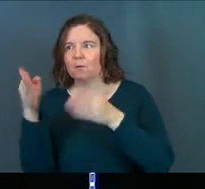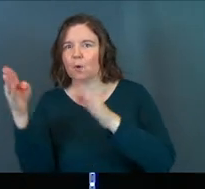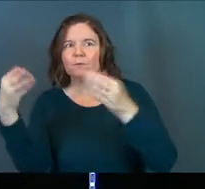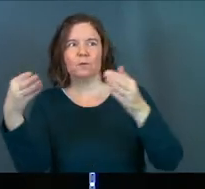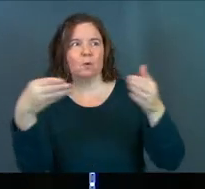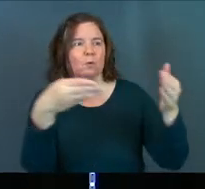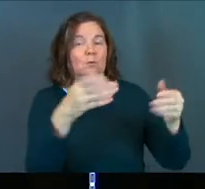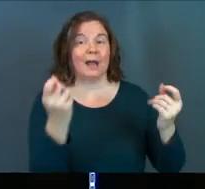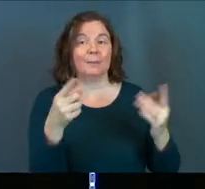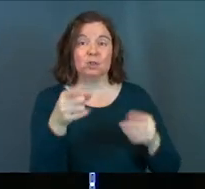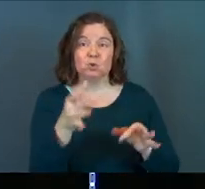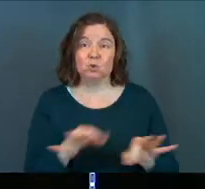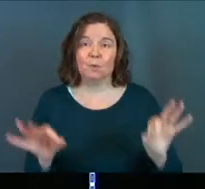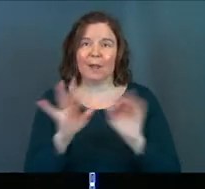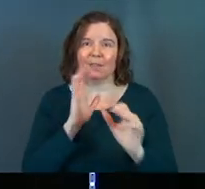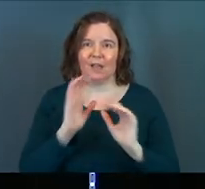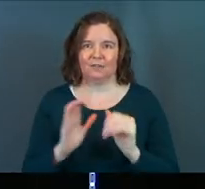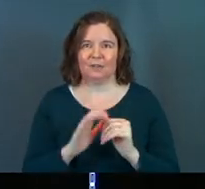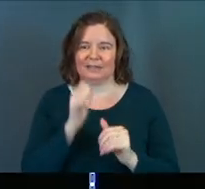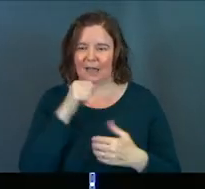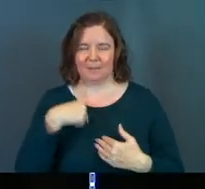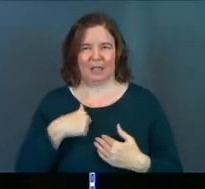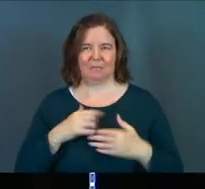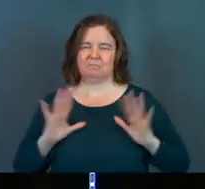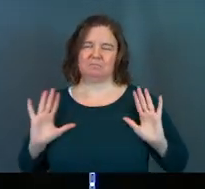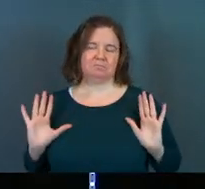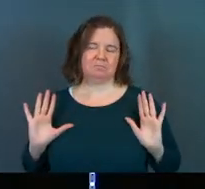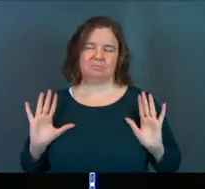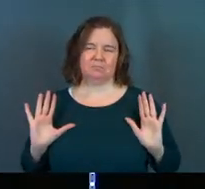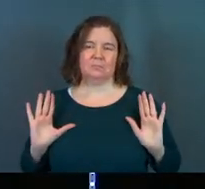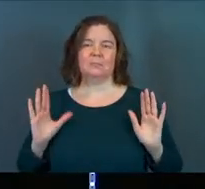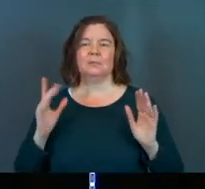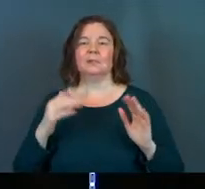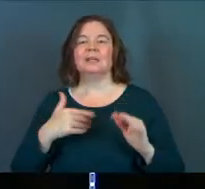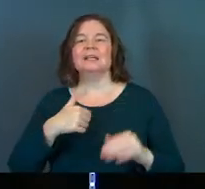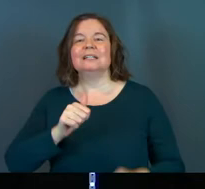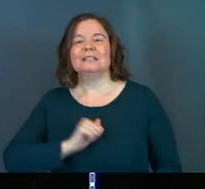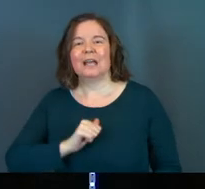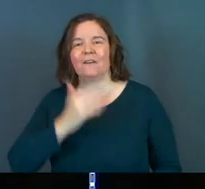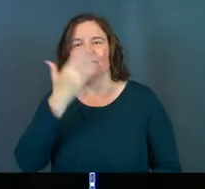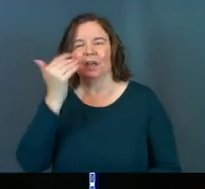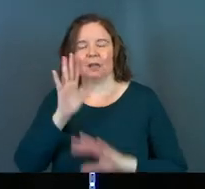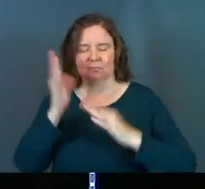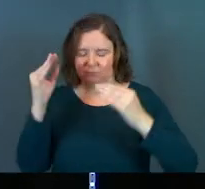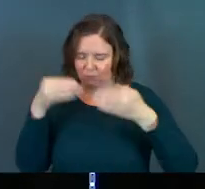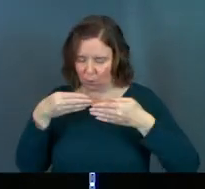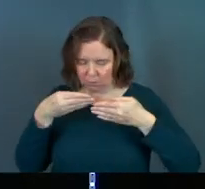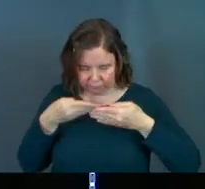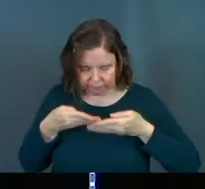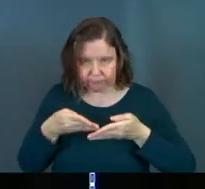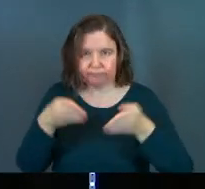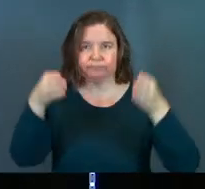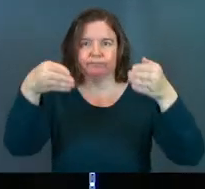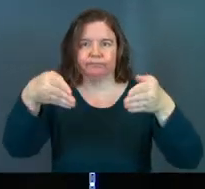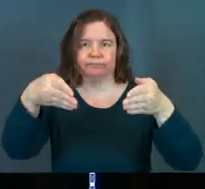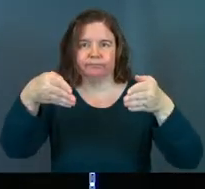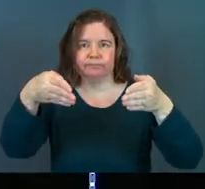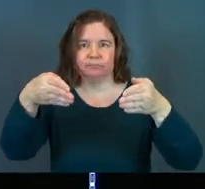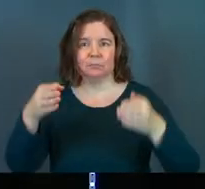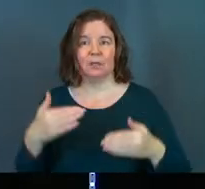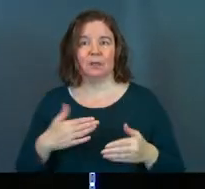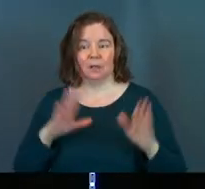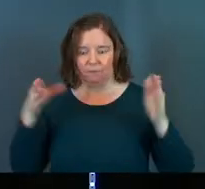How much you mattered in that conversation, not them. Self-forgetfulness. Like the gift